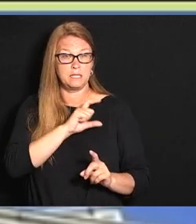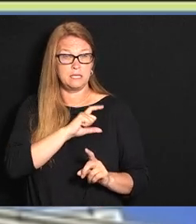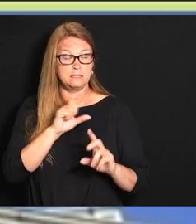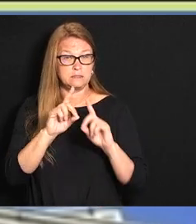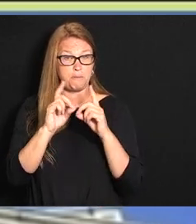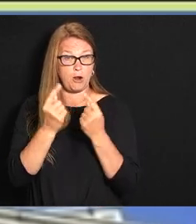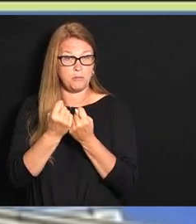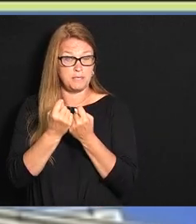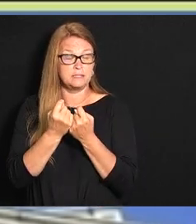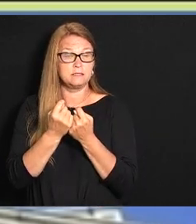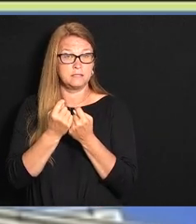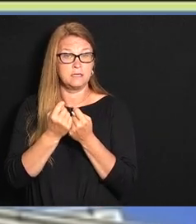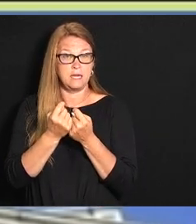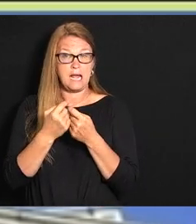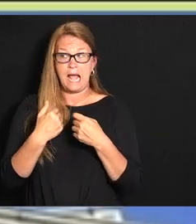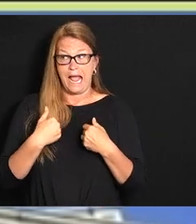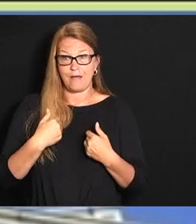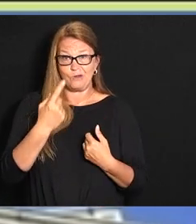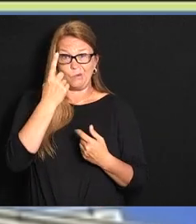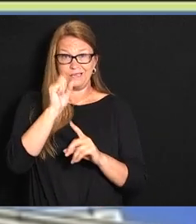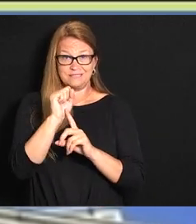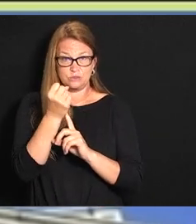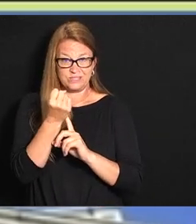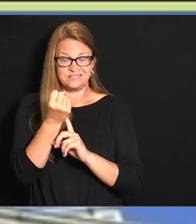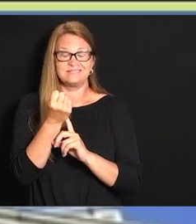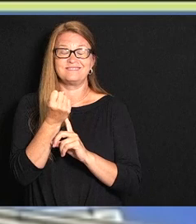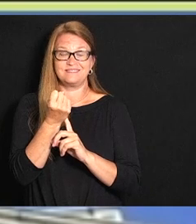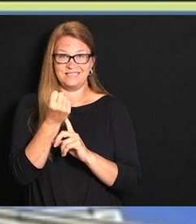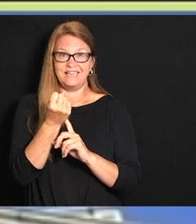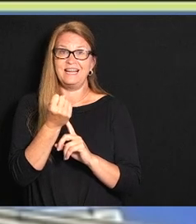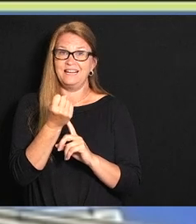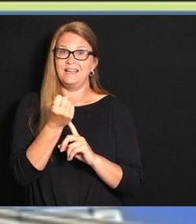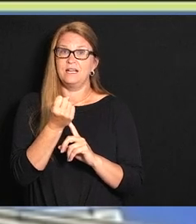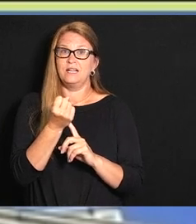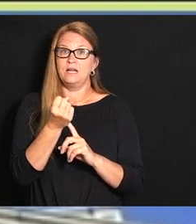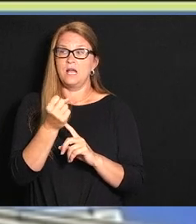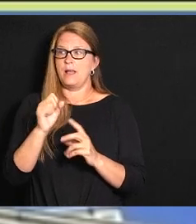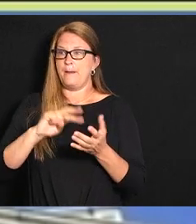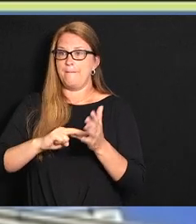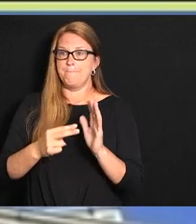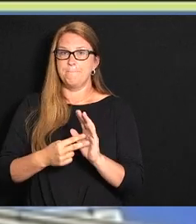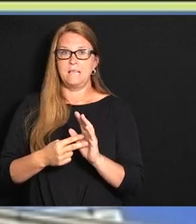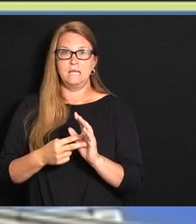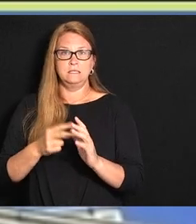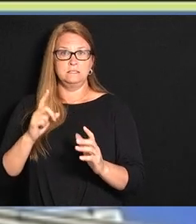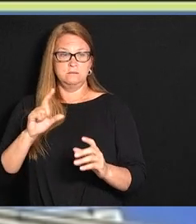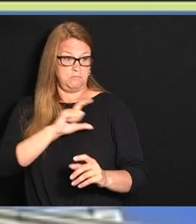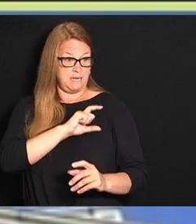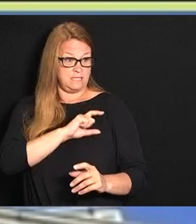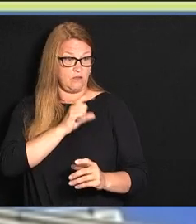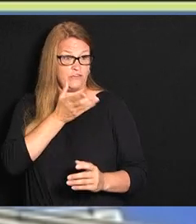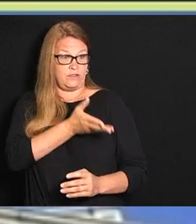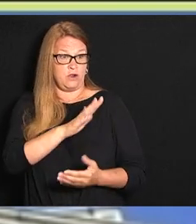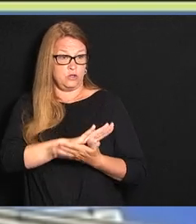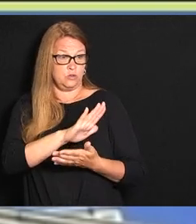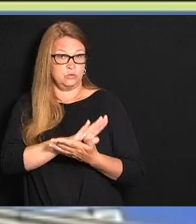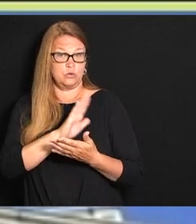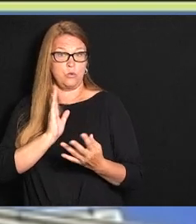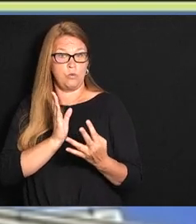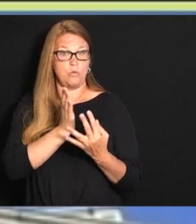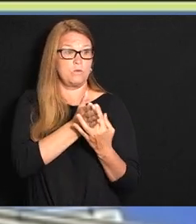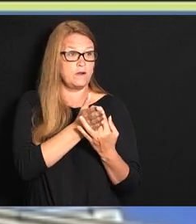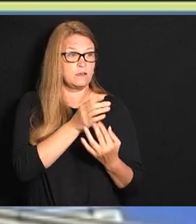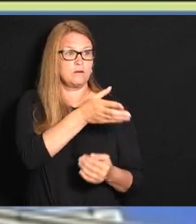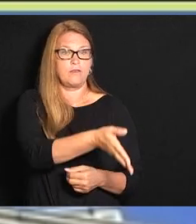had one situation in which they were able to intervene and keep a tragic